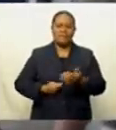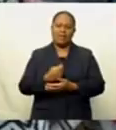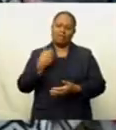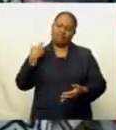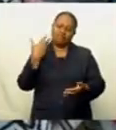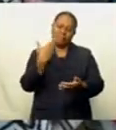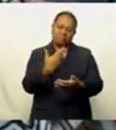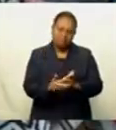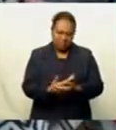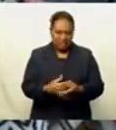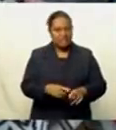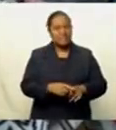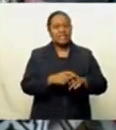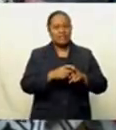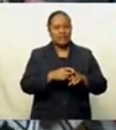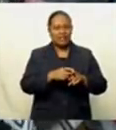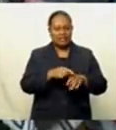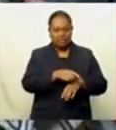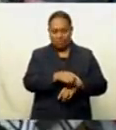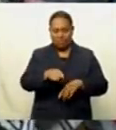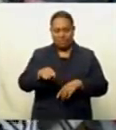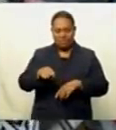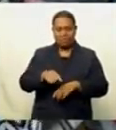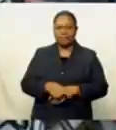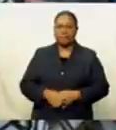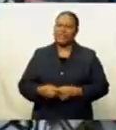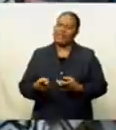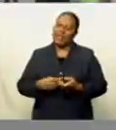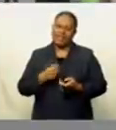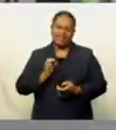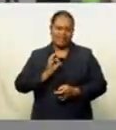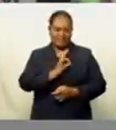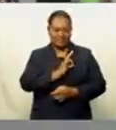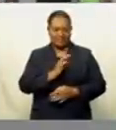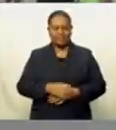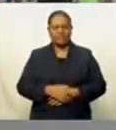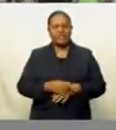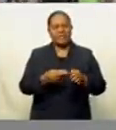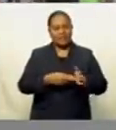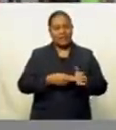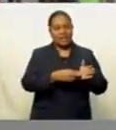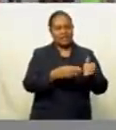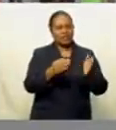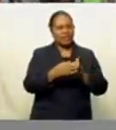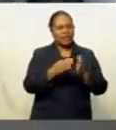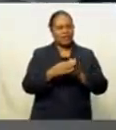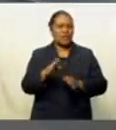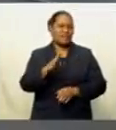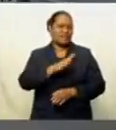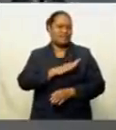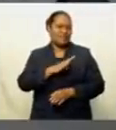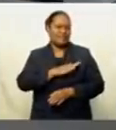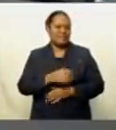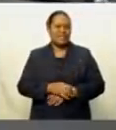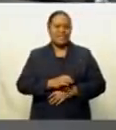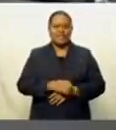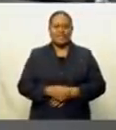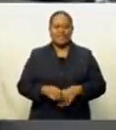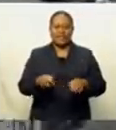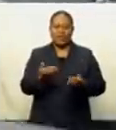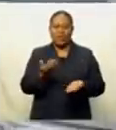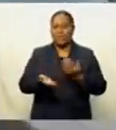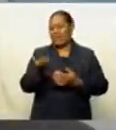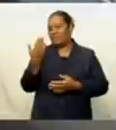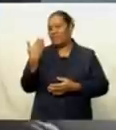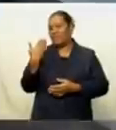It's difficult for them and a lot of other employees, of course. Nandi town was a bit more busy than usual today as